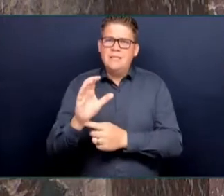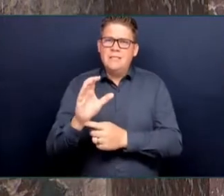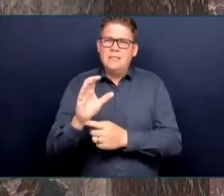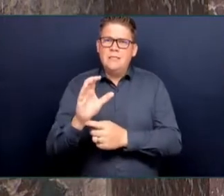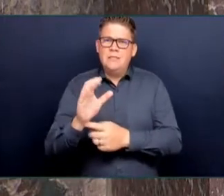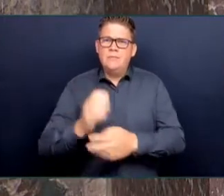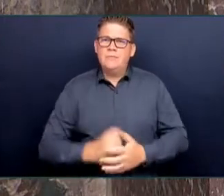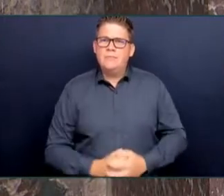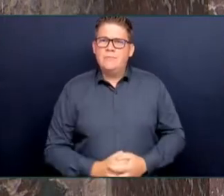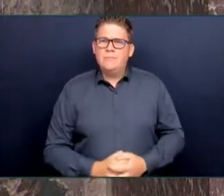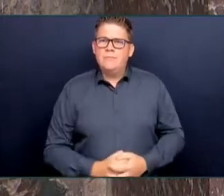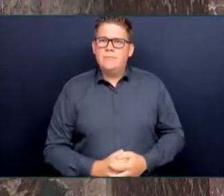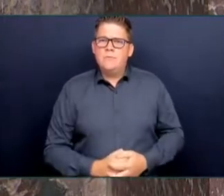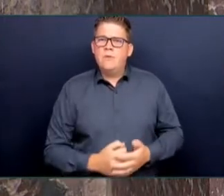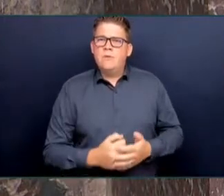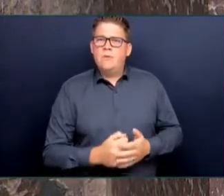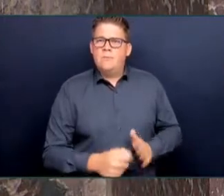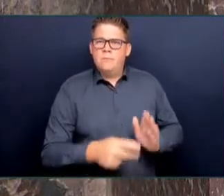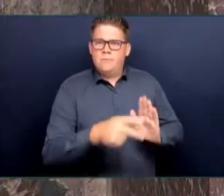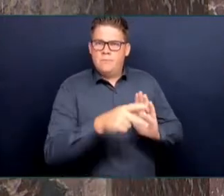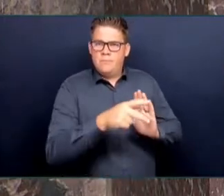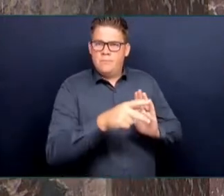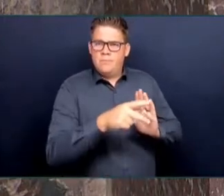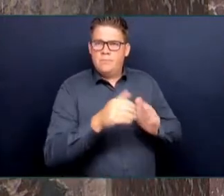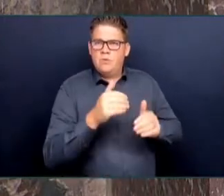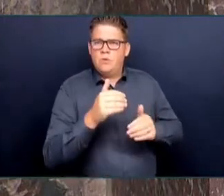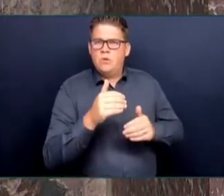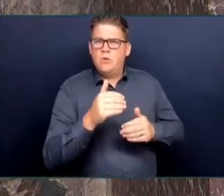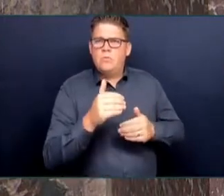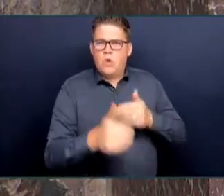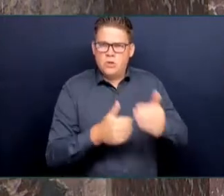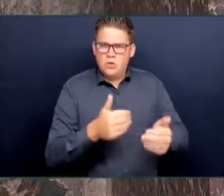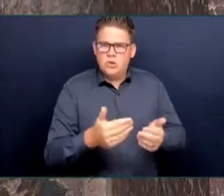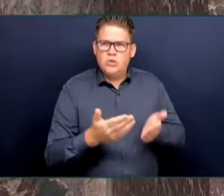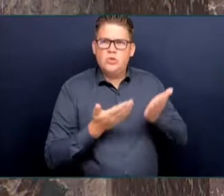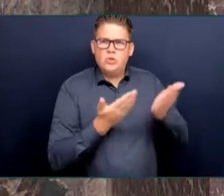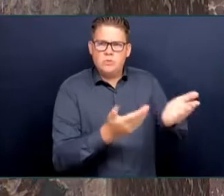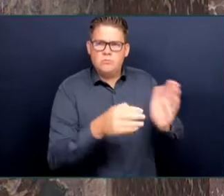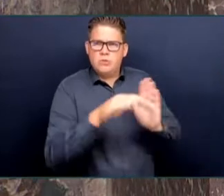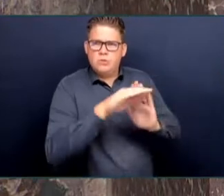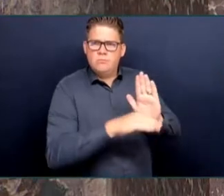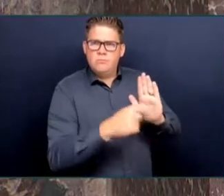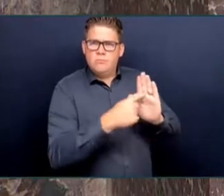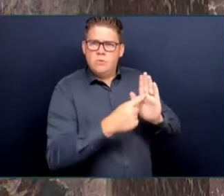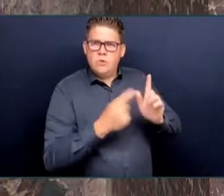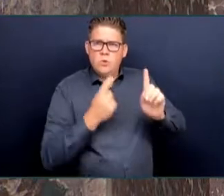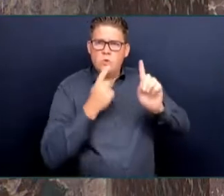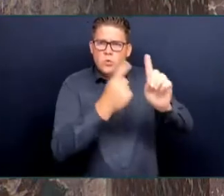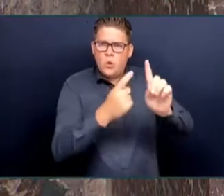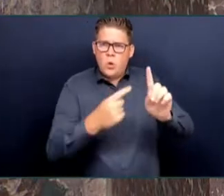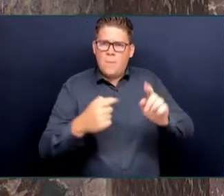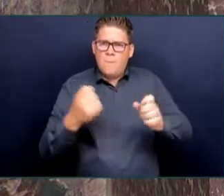directives from this government to keep repeat offenders off the streets. That's an action this government can take today.